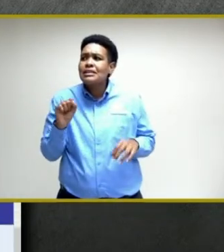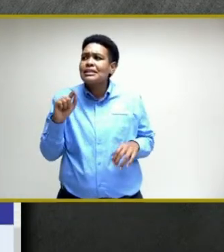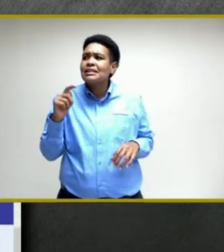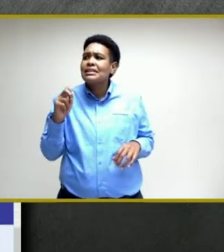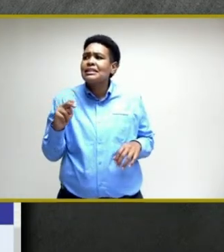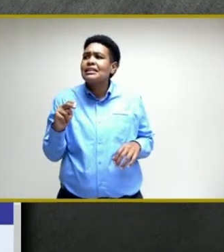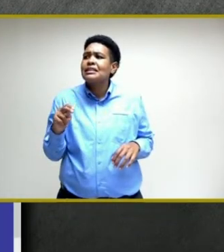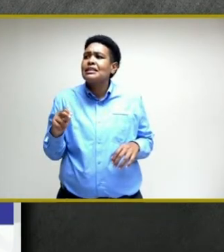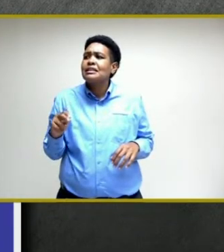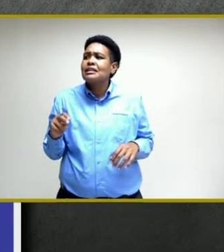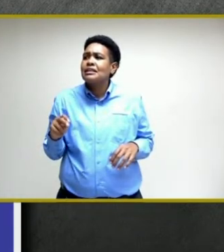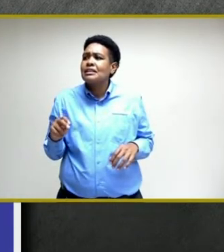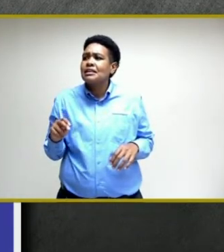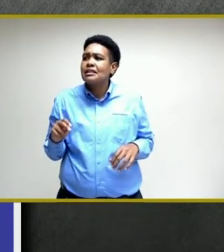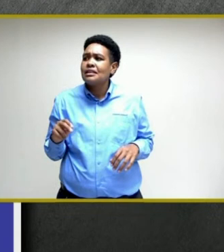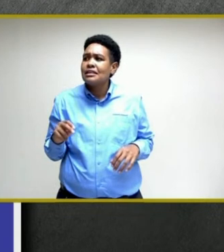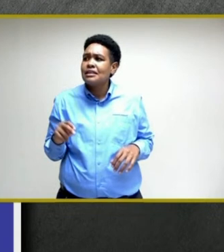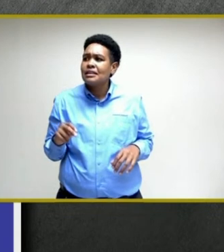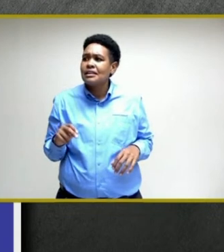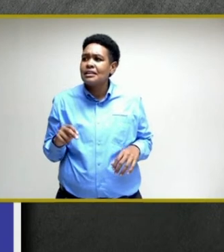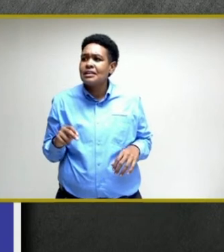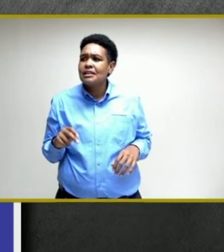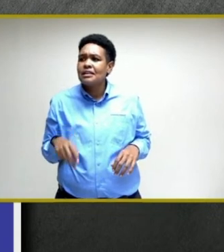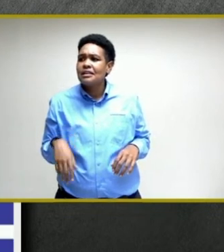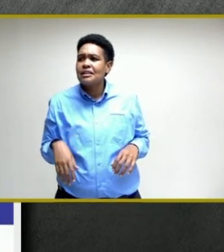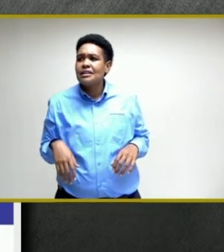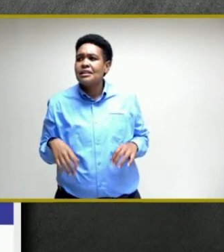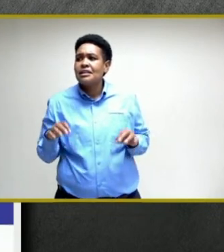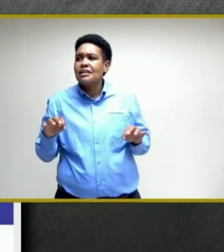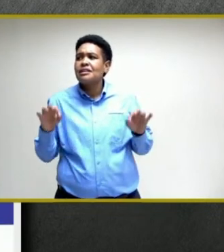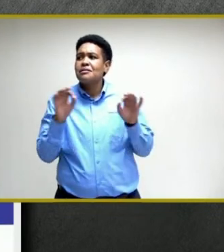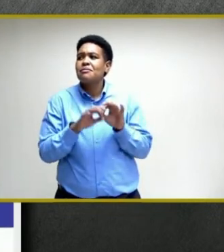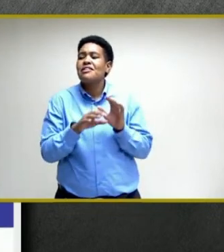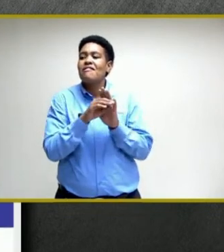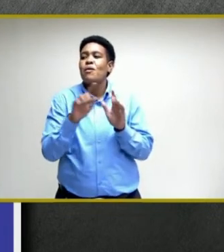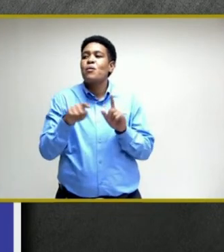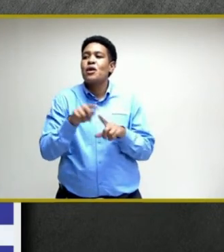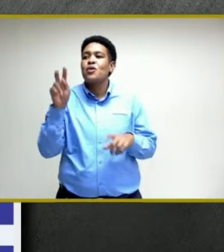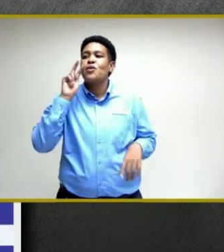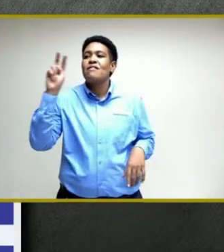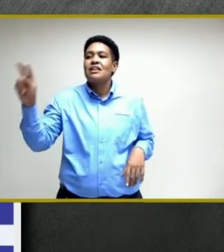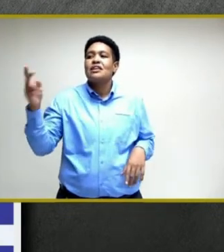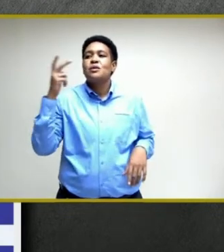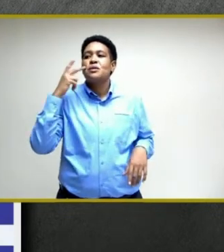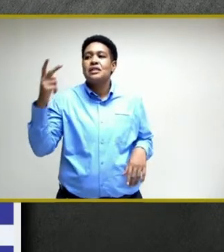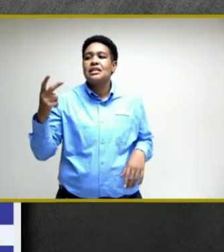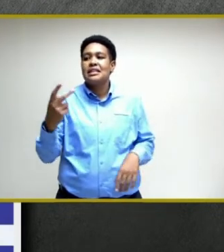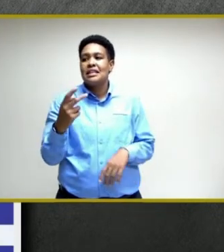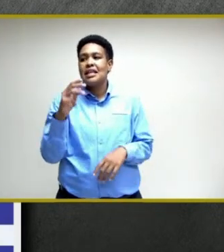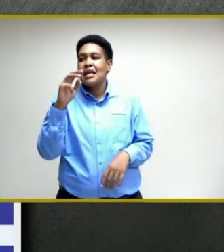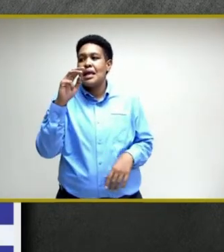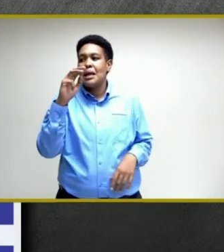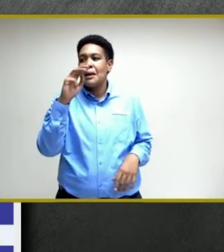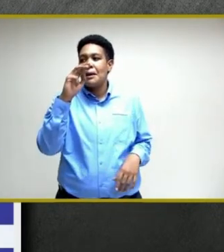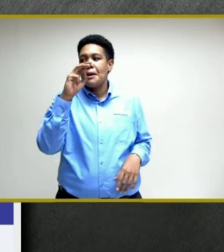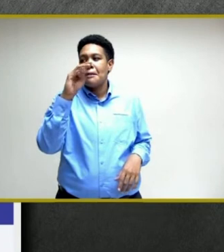about myths. It's on video. Oh, it's on Okay, fine. So when you visit, you will see the myths,